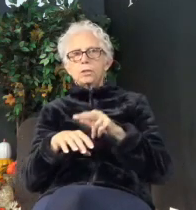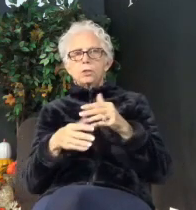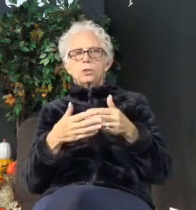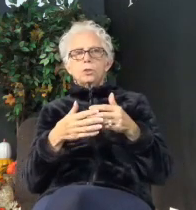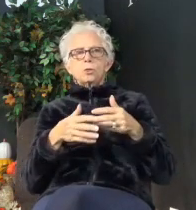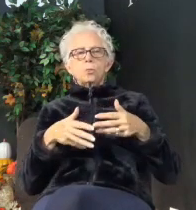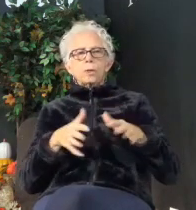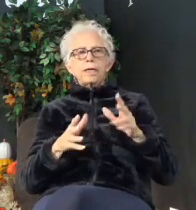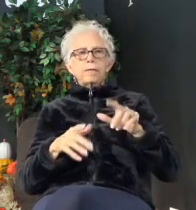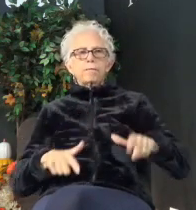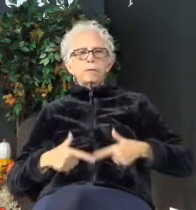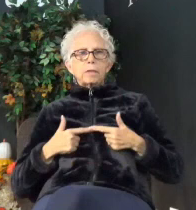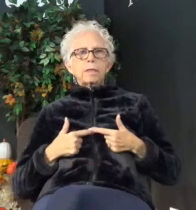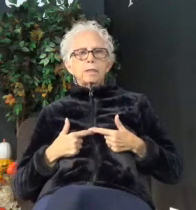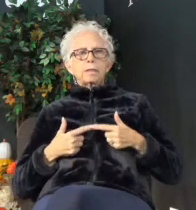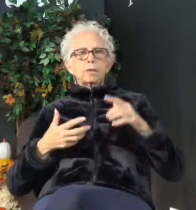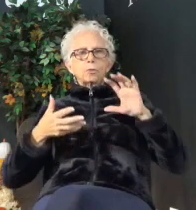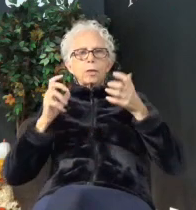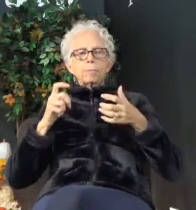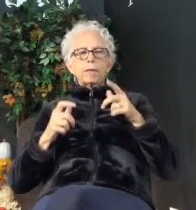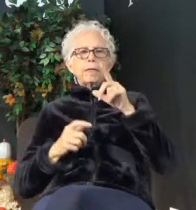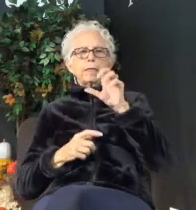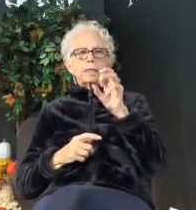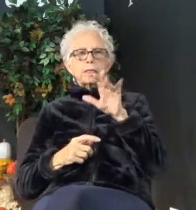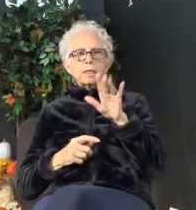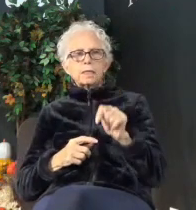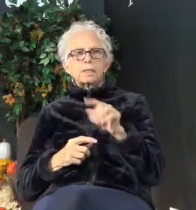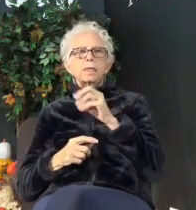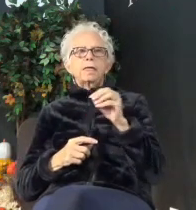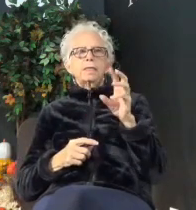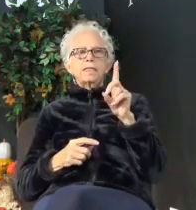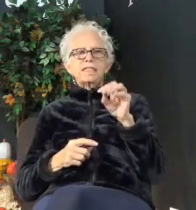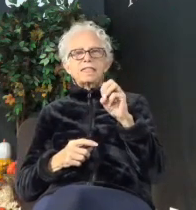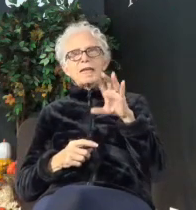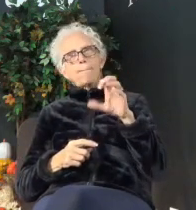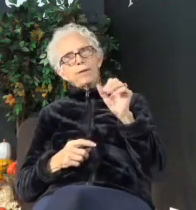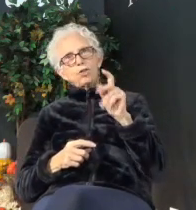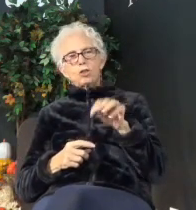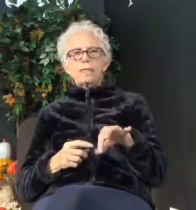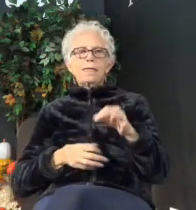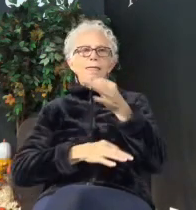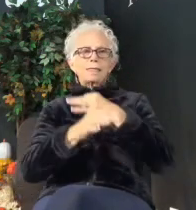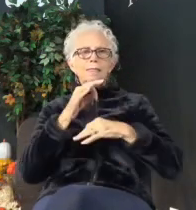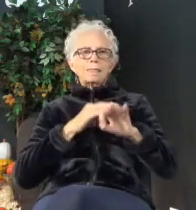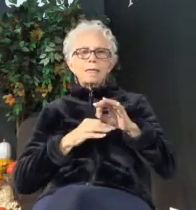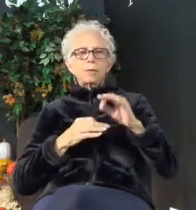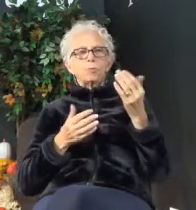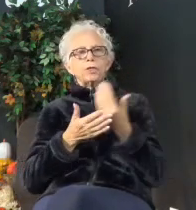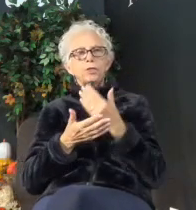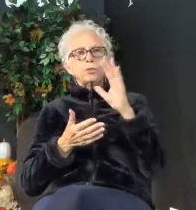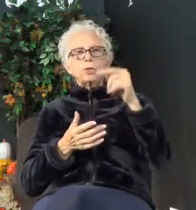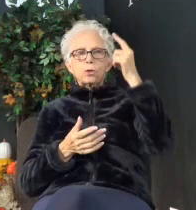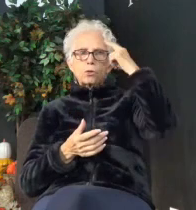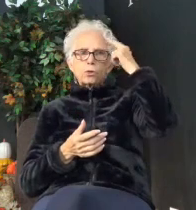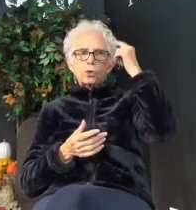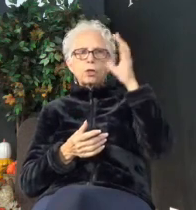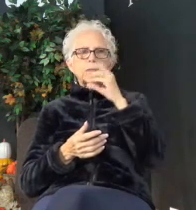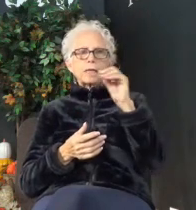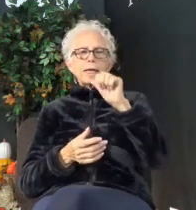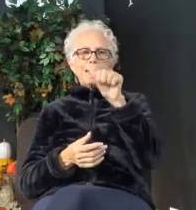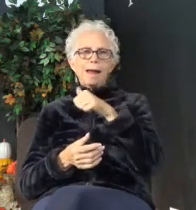which is corrupt by lust and deception. Instead, let the Spirit renew your thoughts and attitudes.